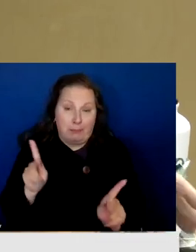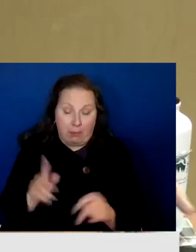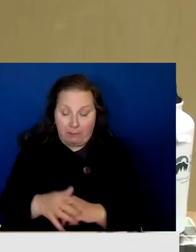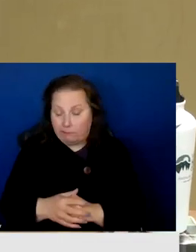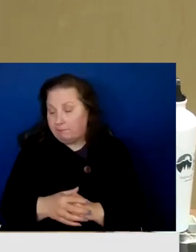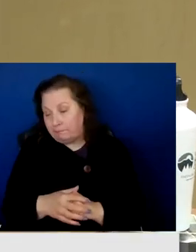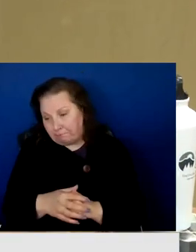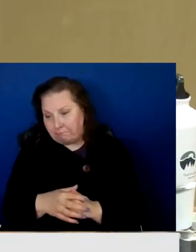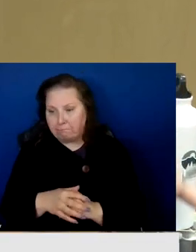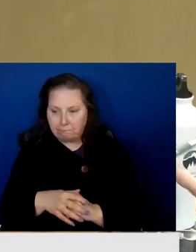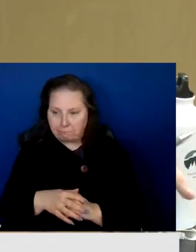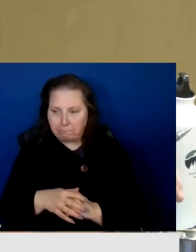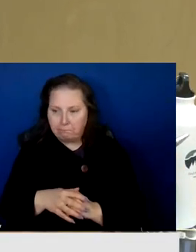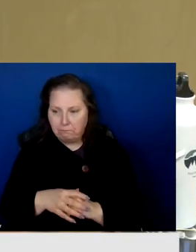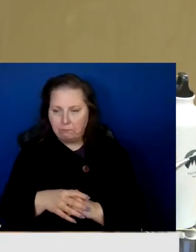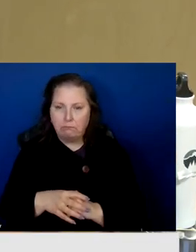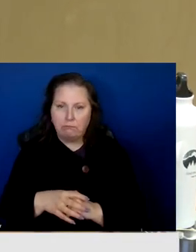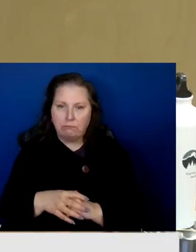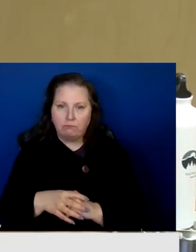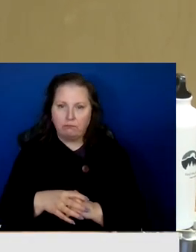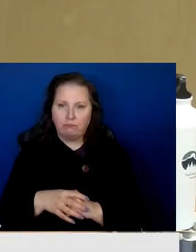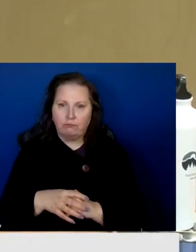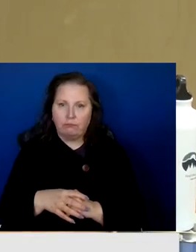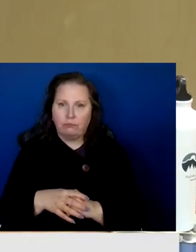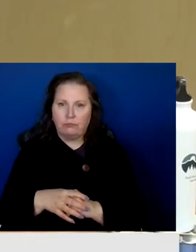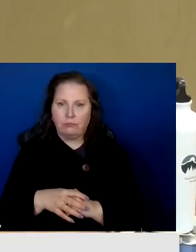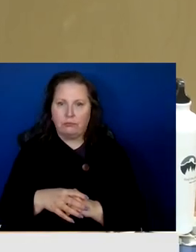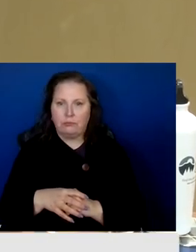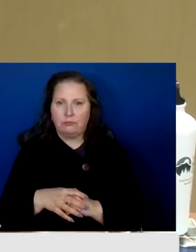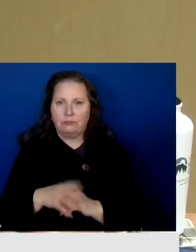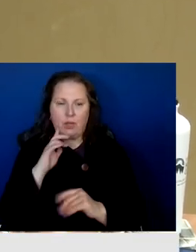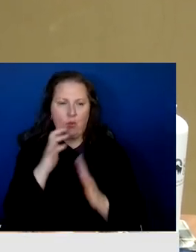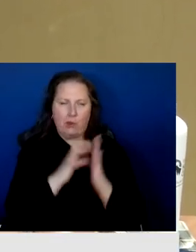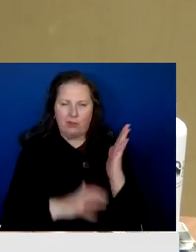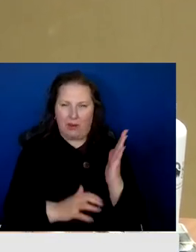So. Found your transcript kind of useless.